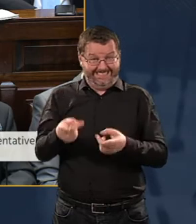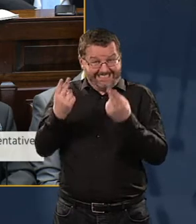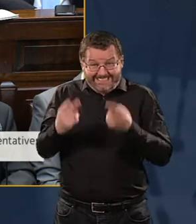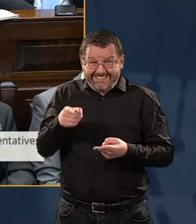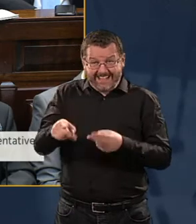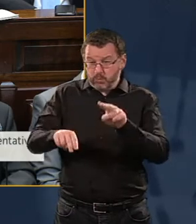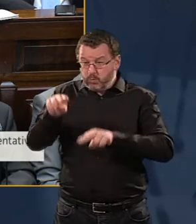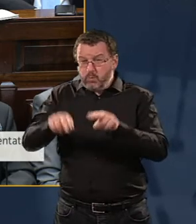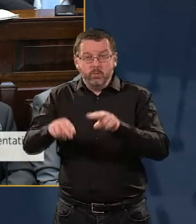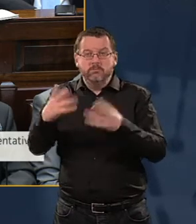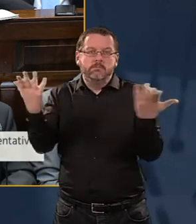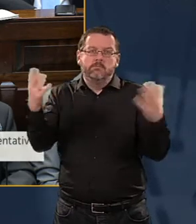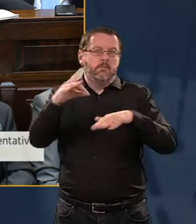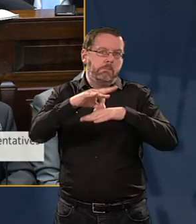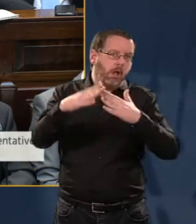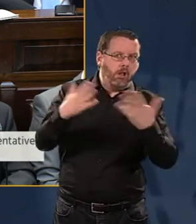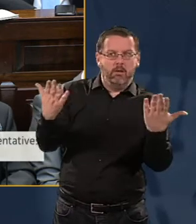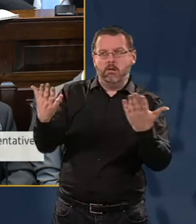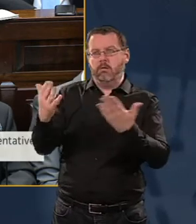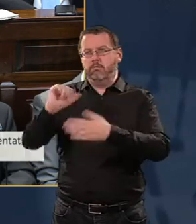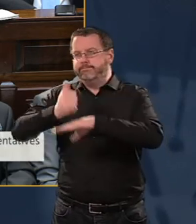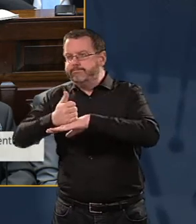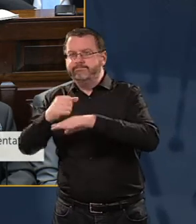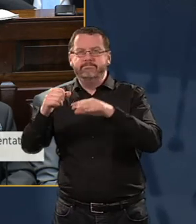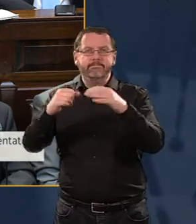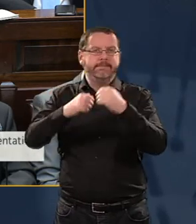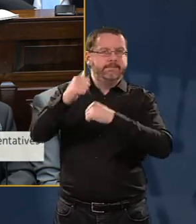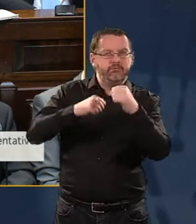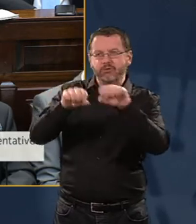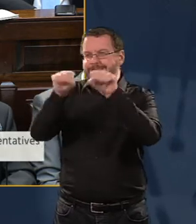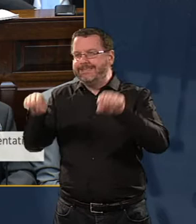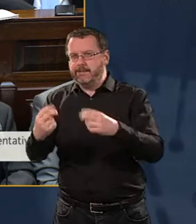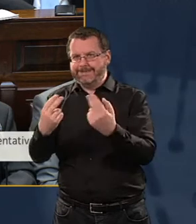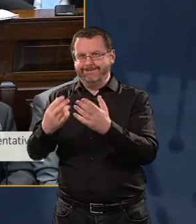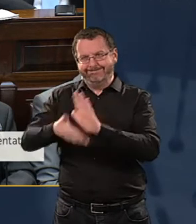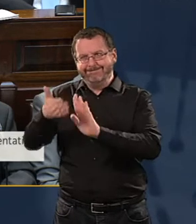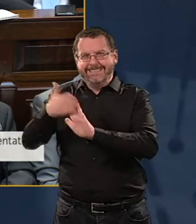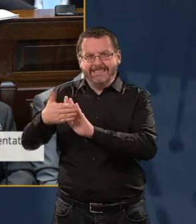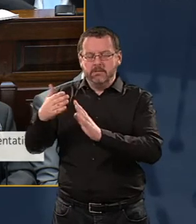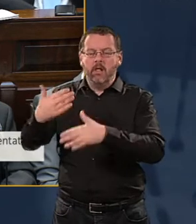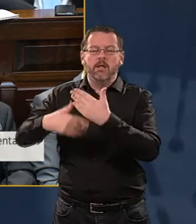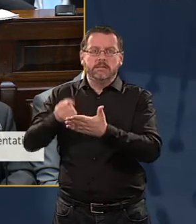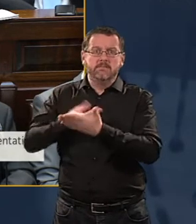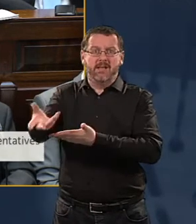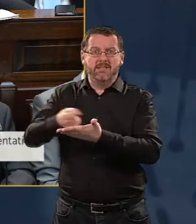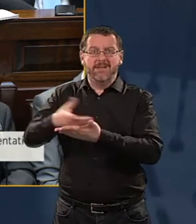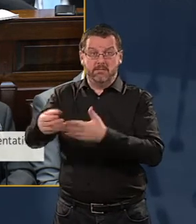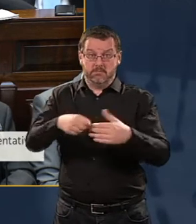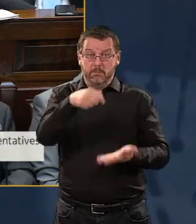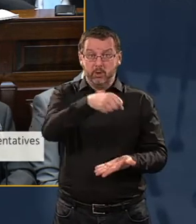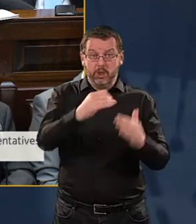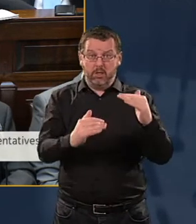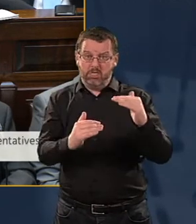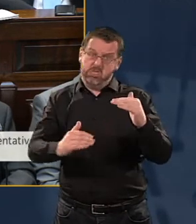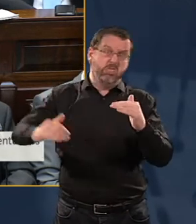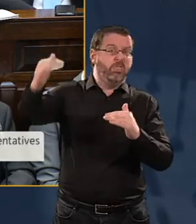infrastructure desperately needed needed in much of rural Ireland goes way over budget and left at the mercy of one